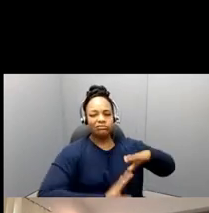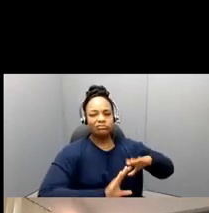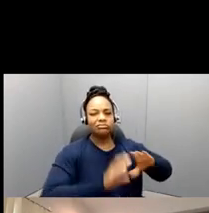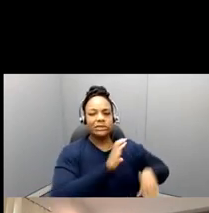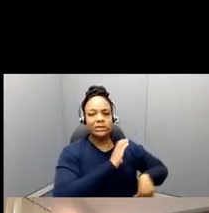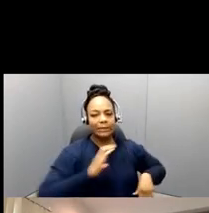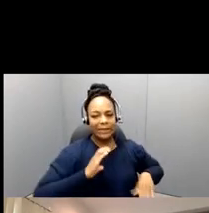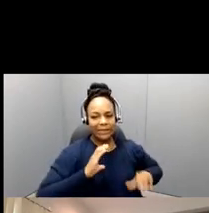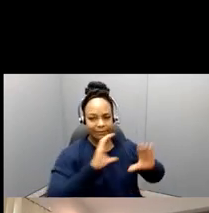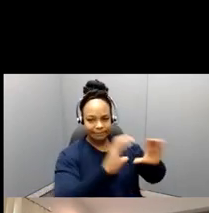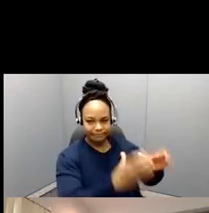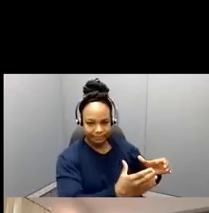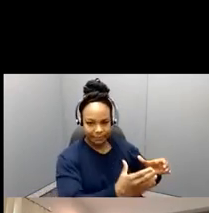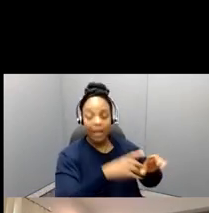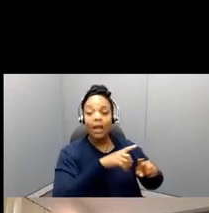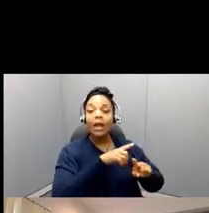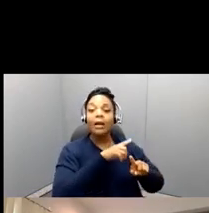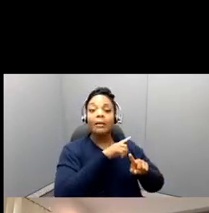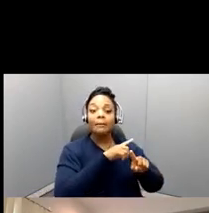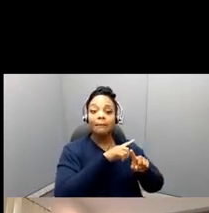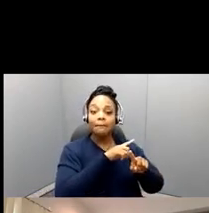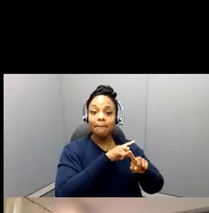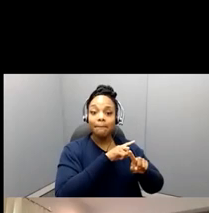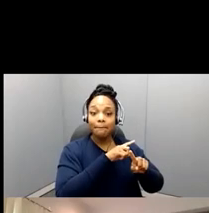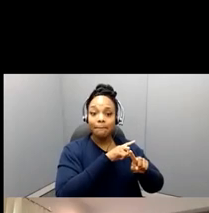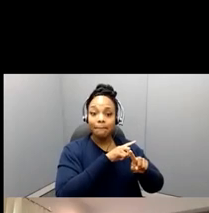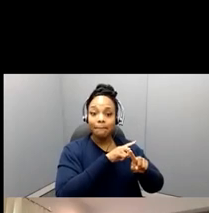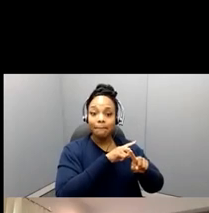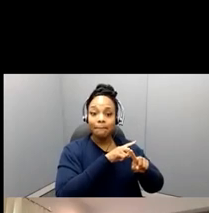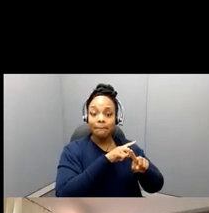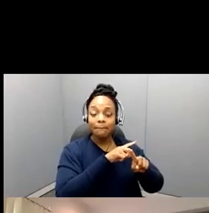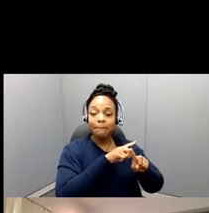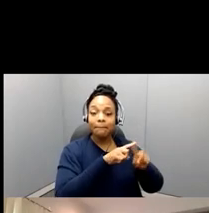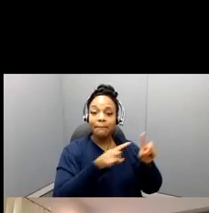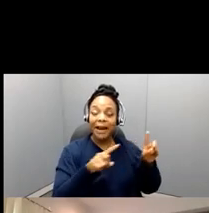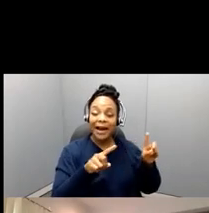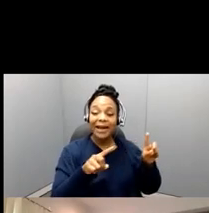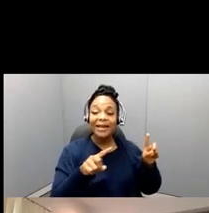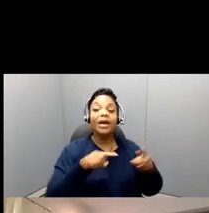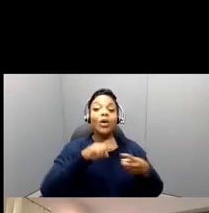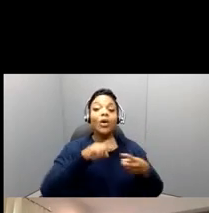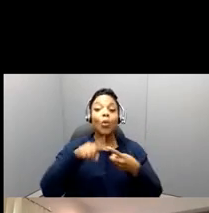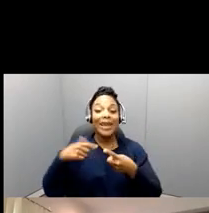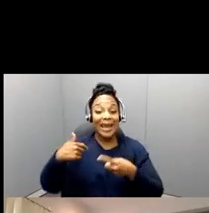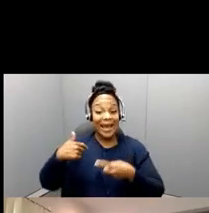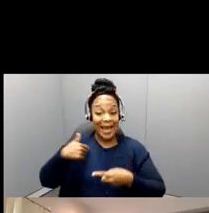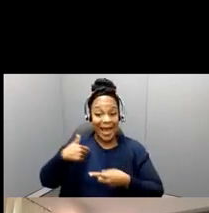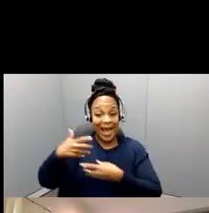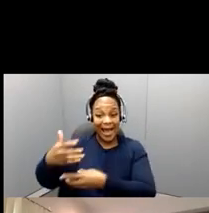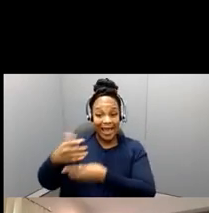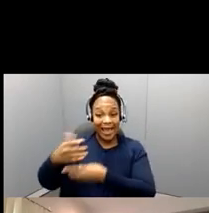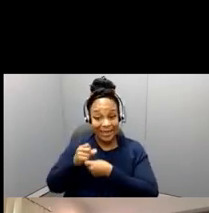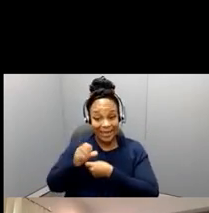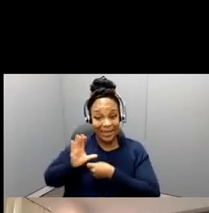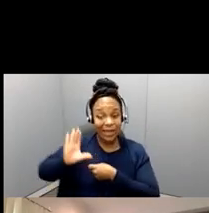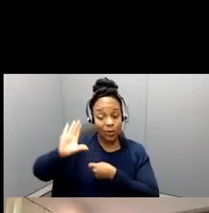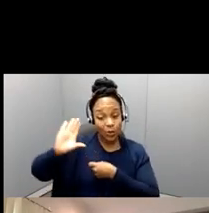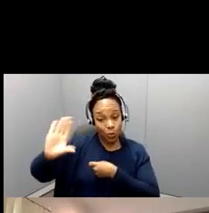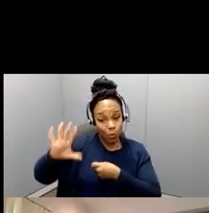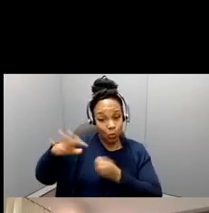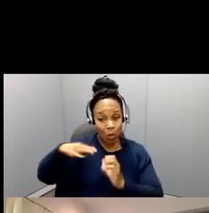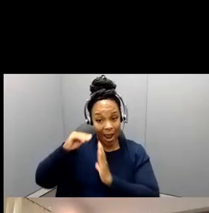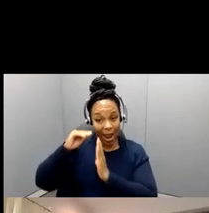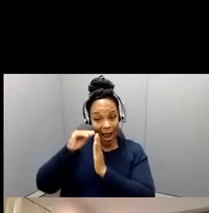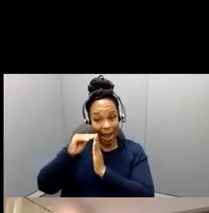I will review your application, as it, as it will cut, it comes in. If I see that there's an education research topic that maybe our